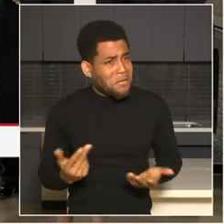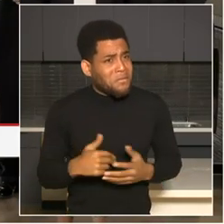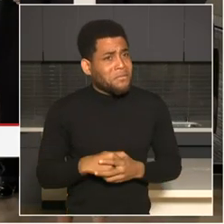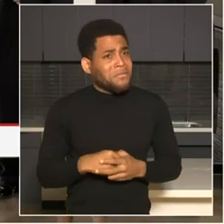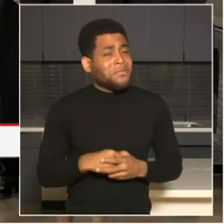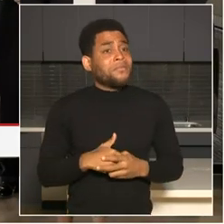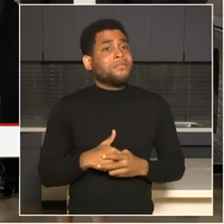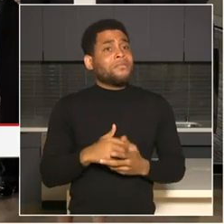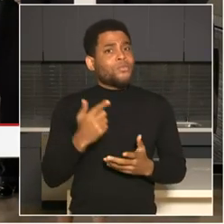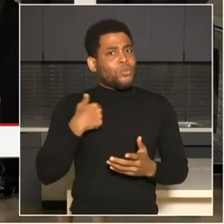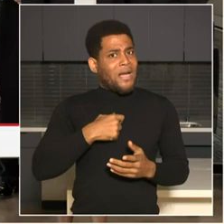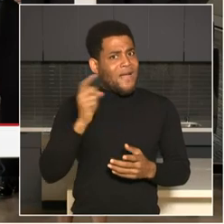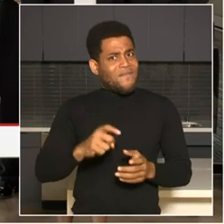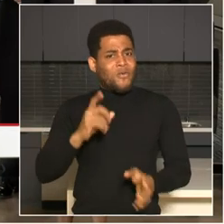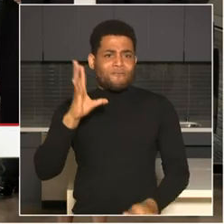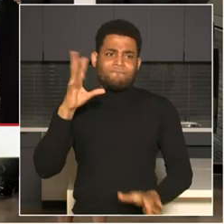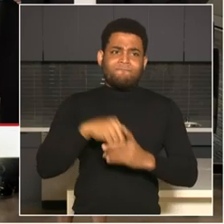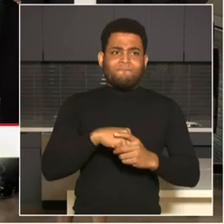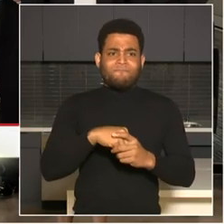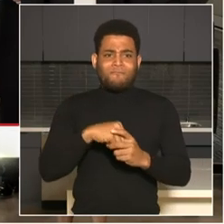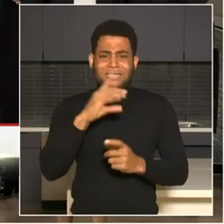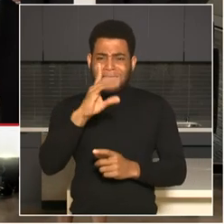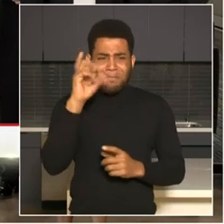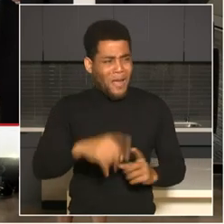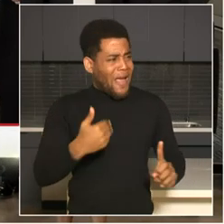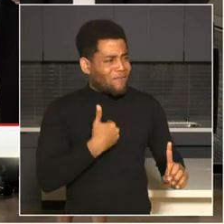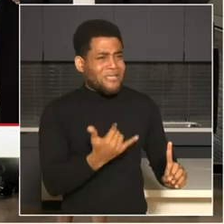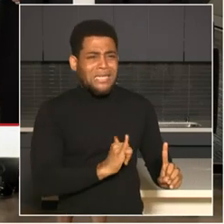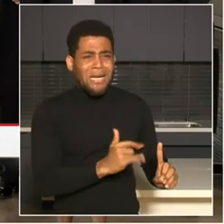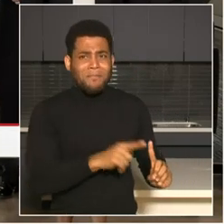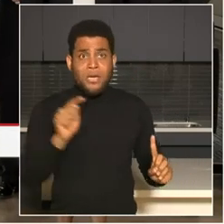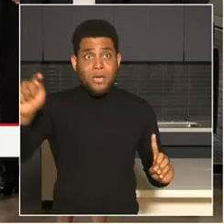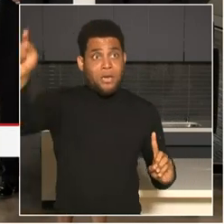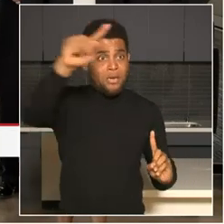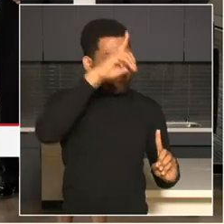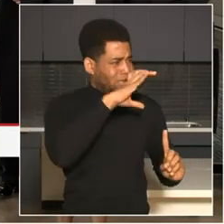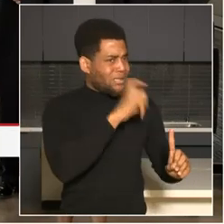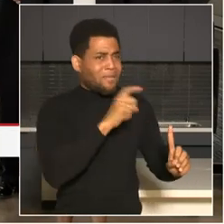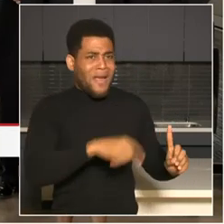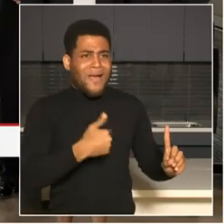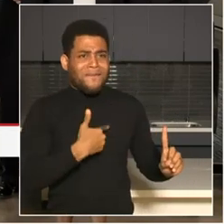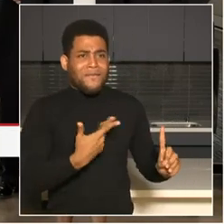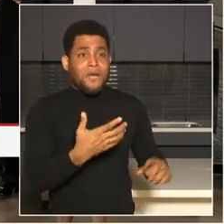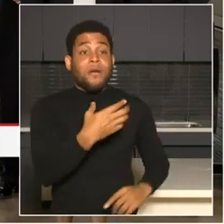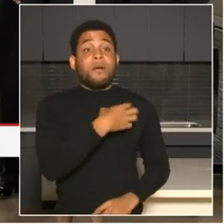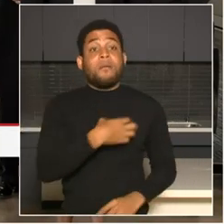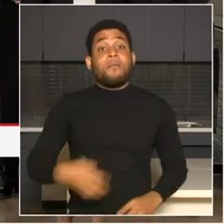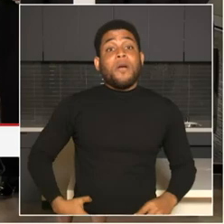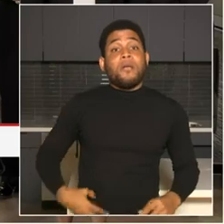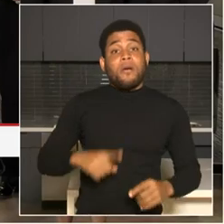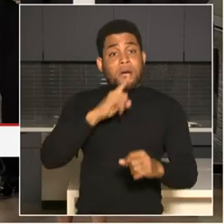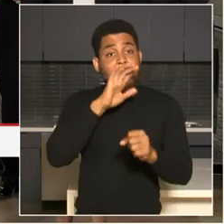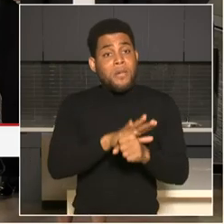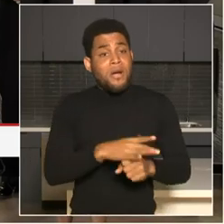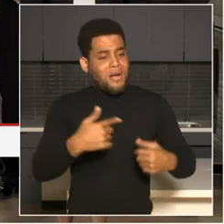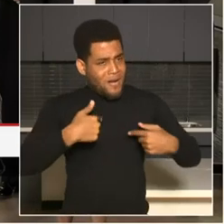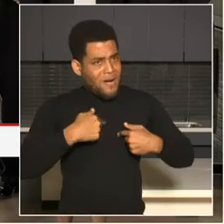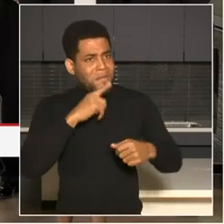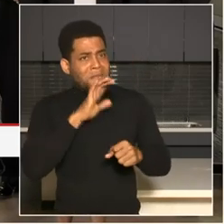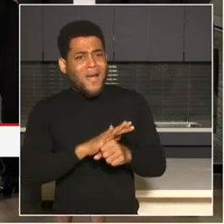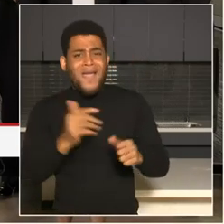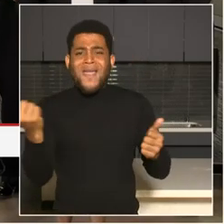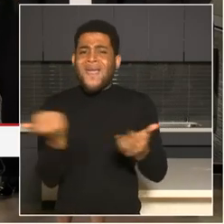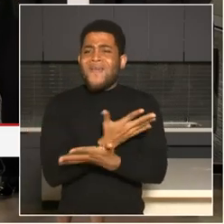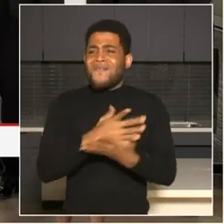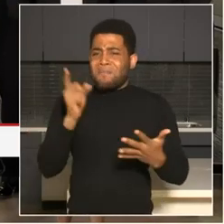to crime fighting and, and the mayor committed to, and I, and I committed to this as chief of police to use everything that we have available in order to do that. One